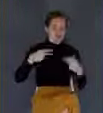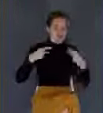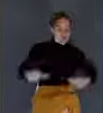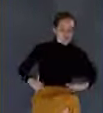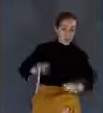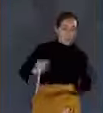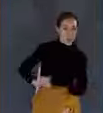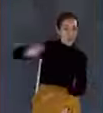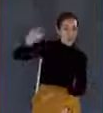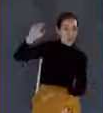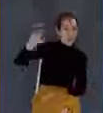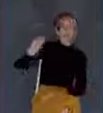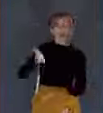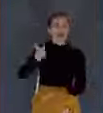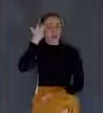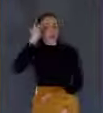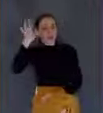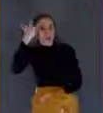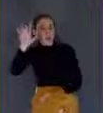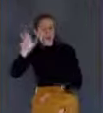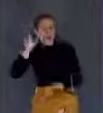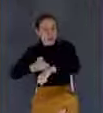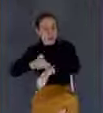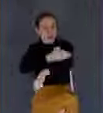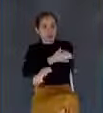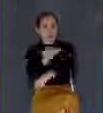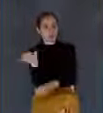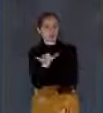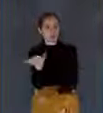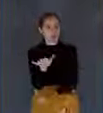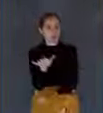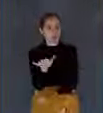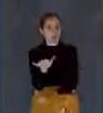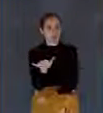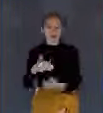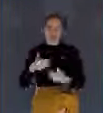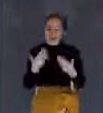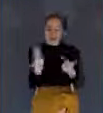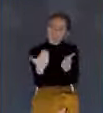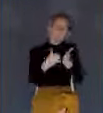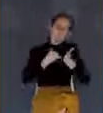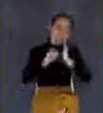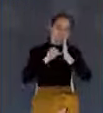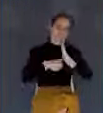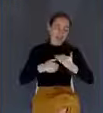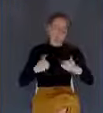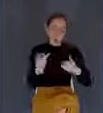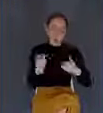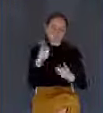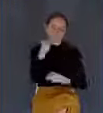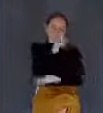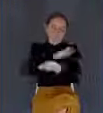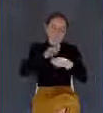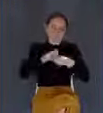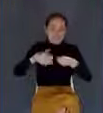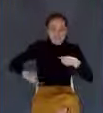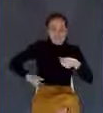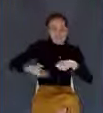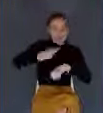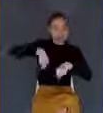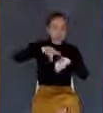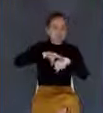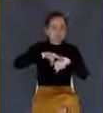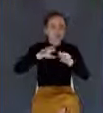up his humanity. There were two distinct natures united perfectly in that one